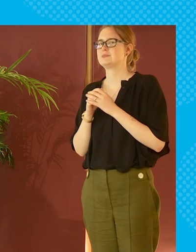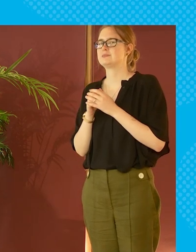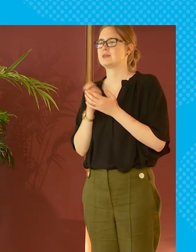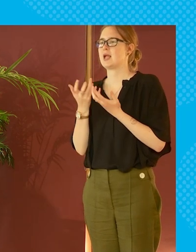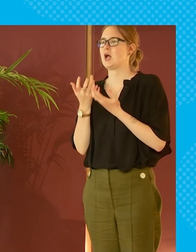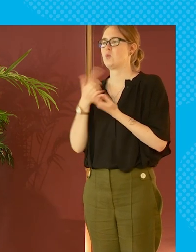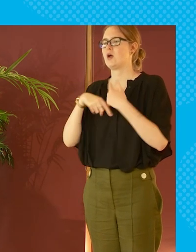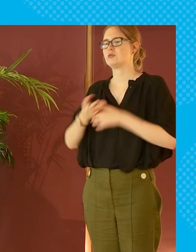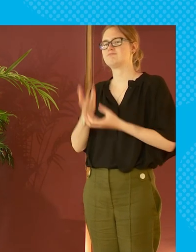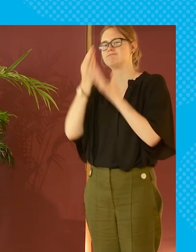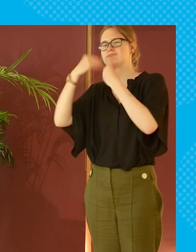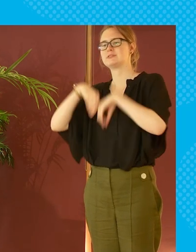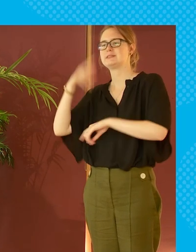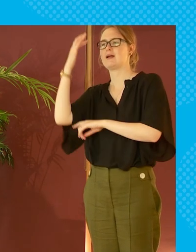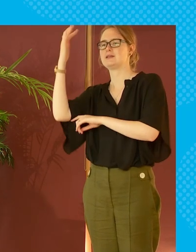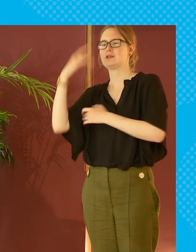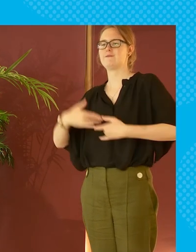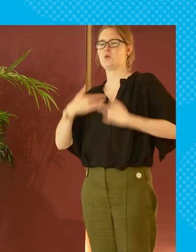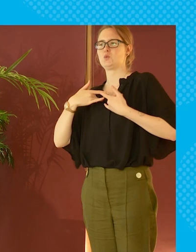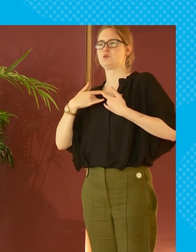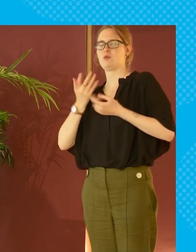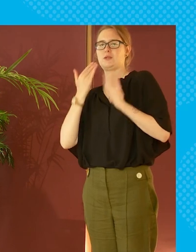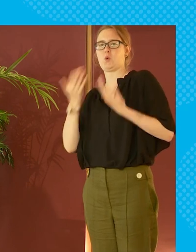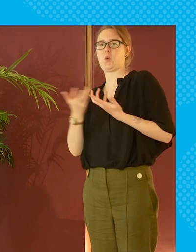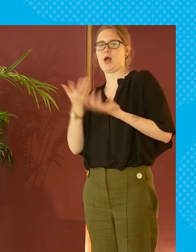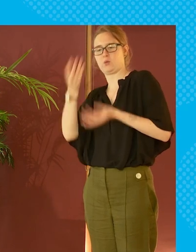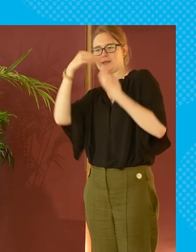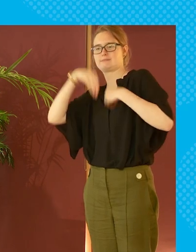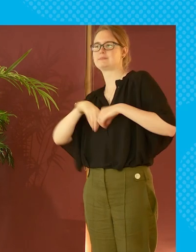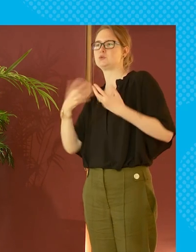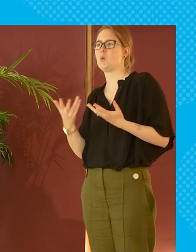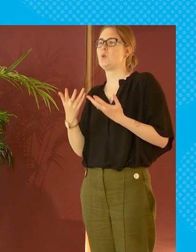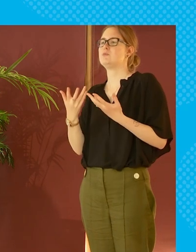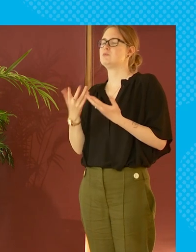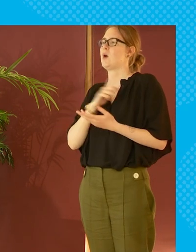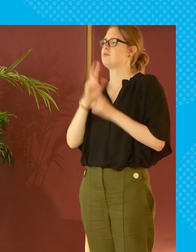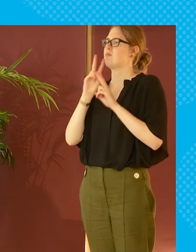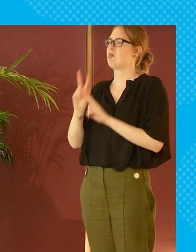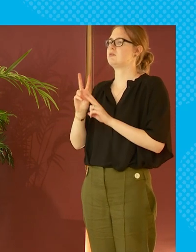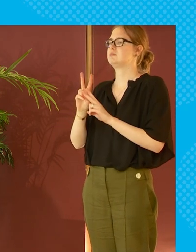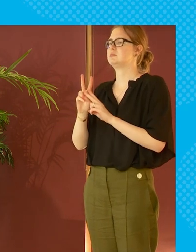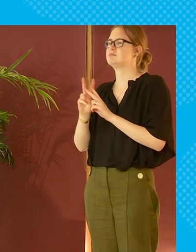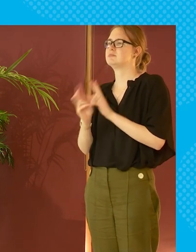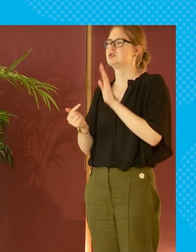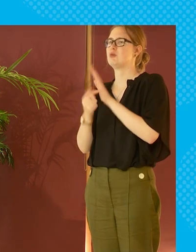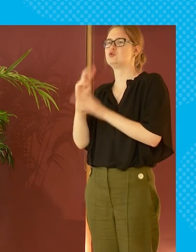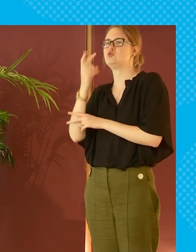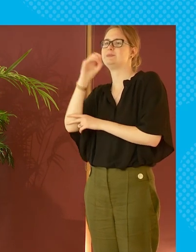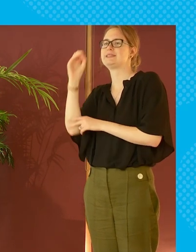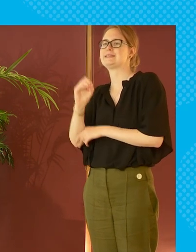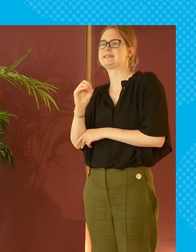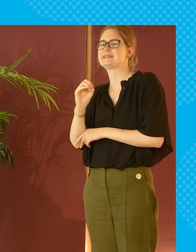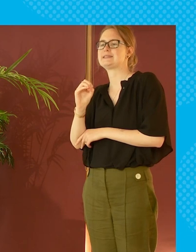we all absorb these ideological views without even knowing it so you know why do we not look at the top two